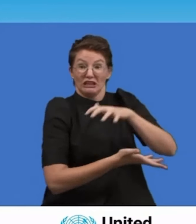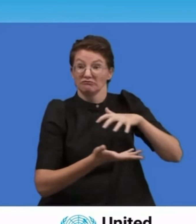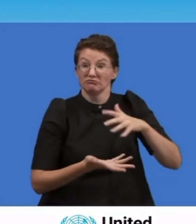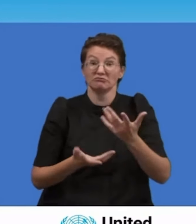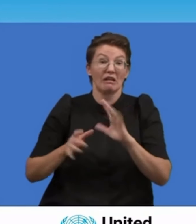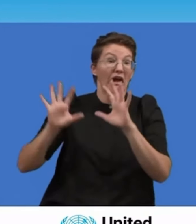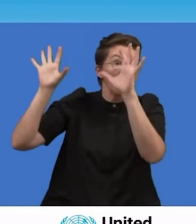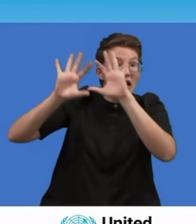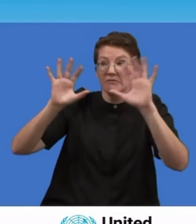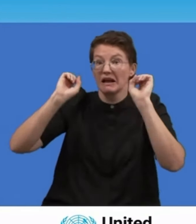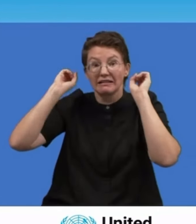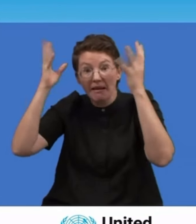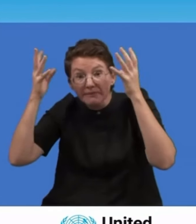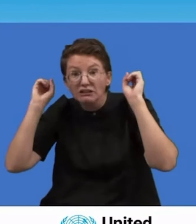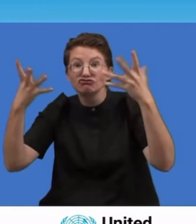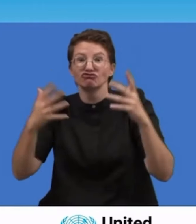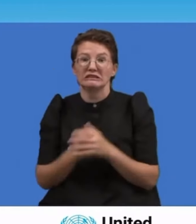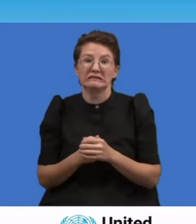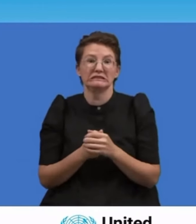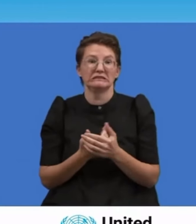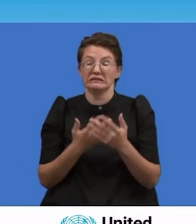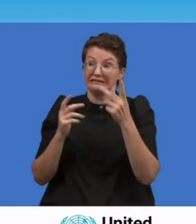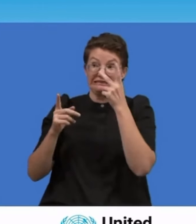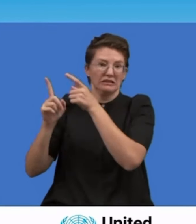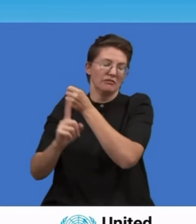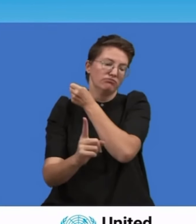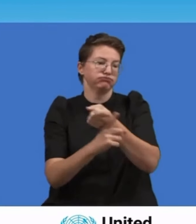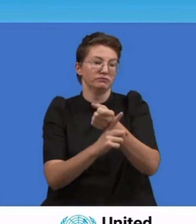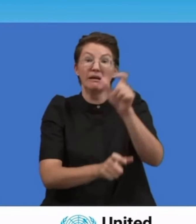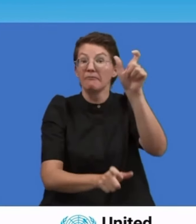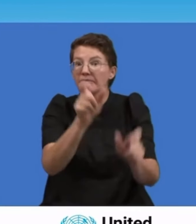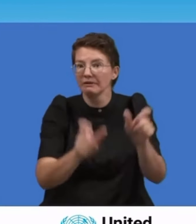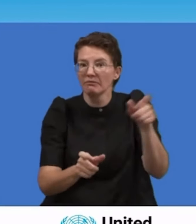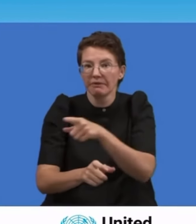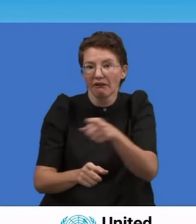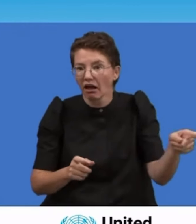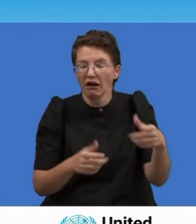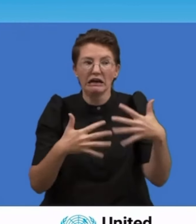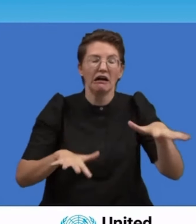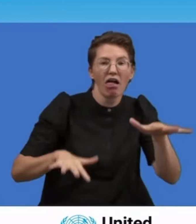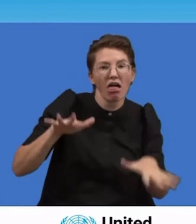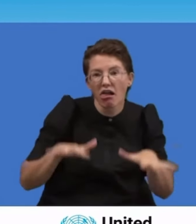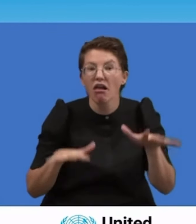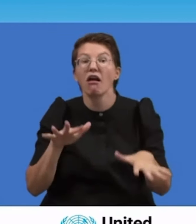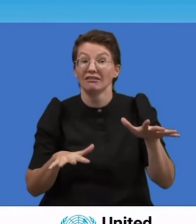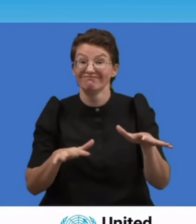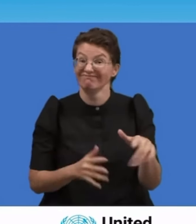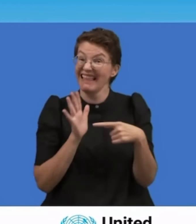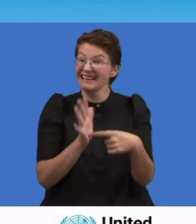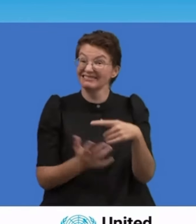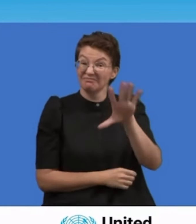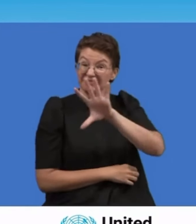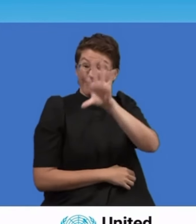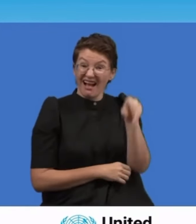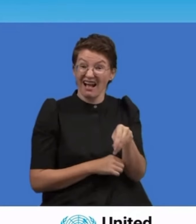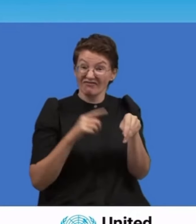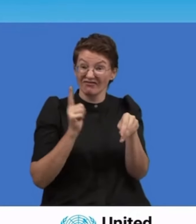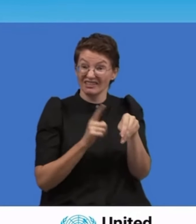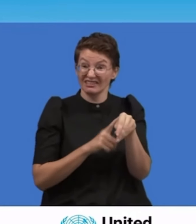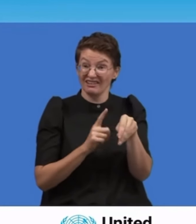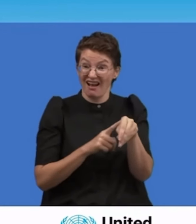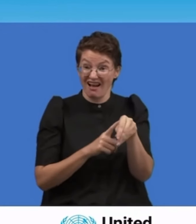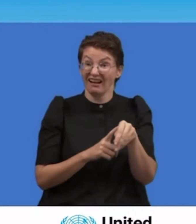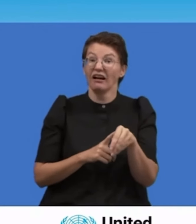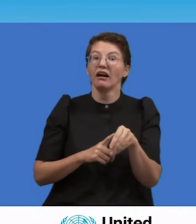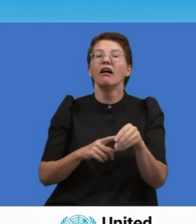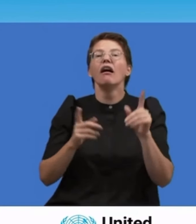build resilience when farmers cannot predict the seasons? Africa cannot continue to pay for a crisis she did not